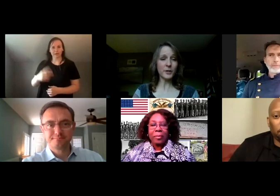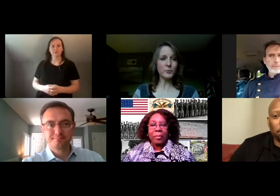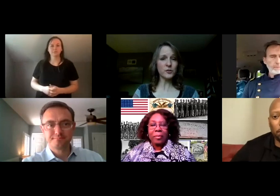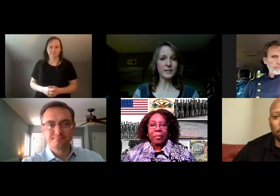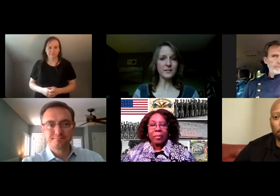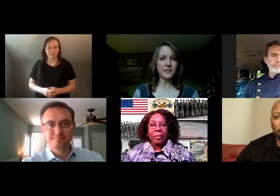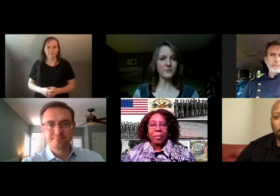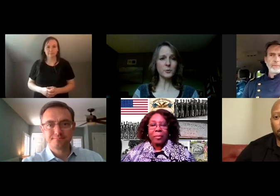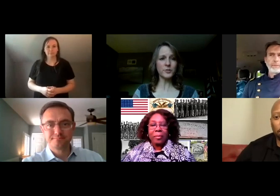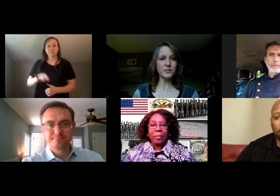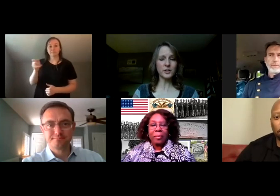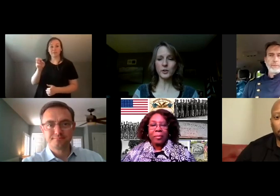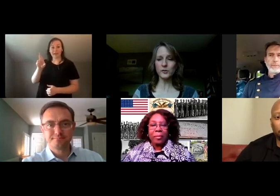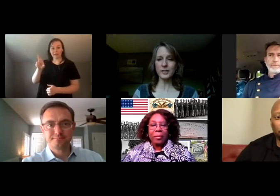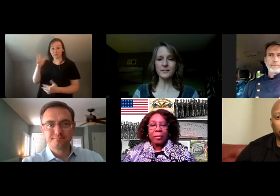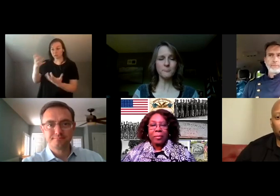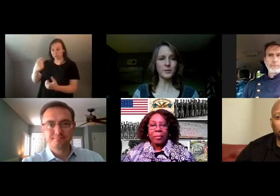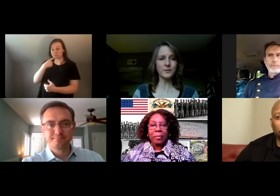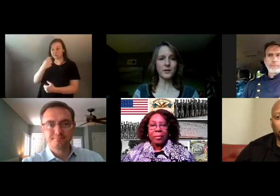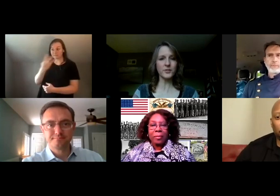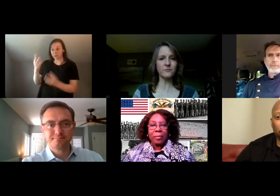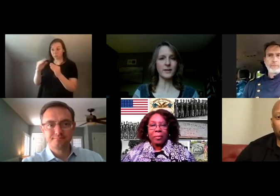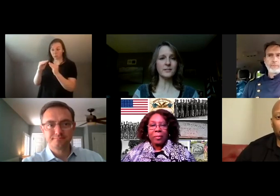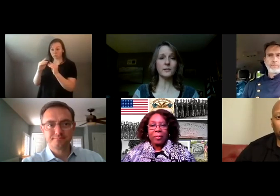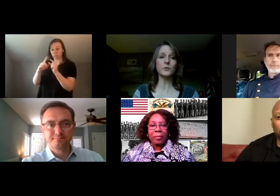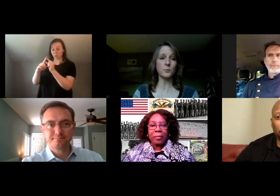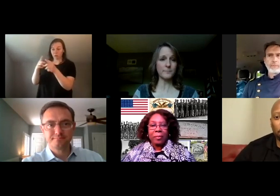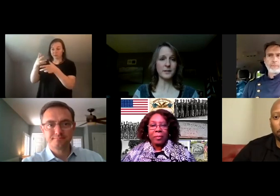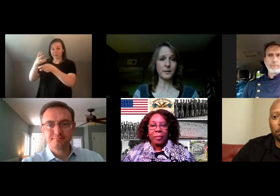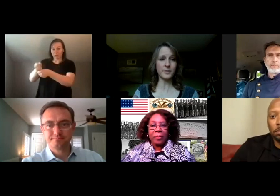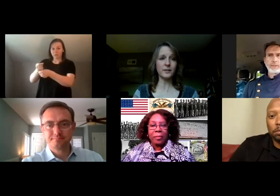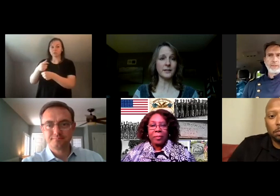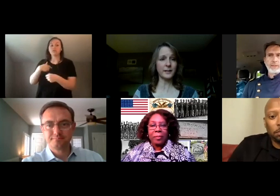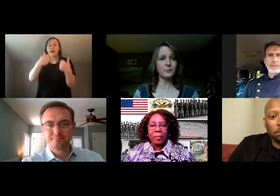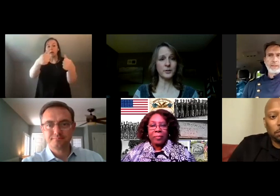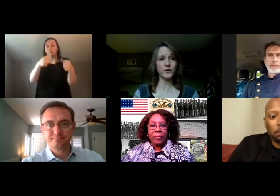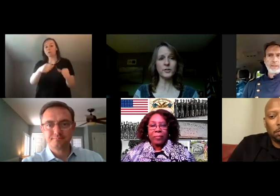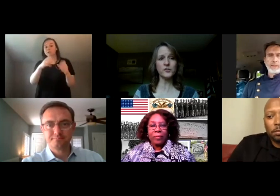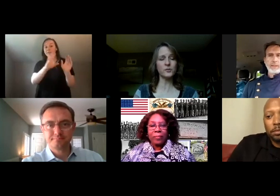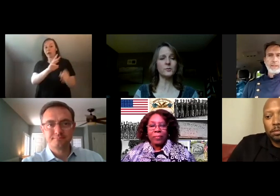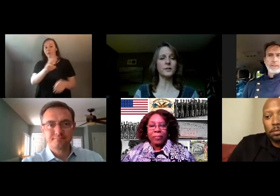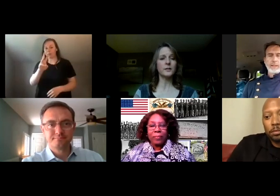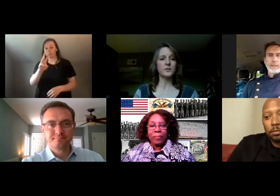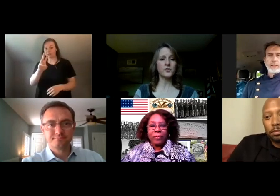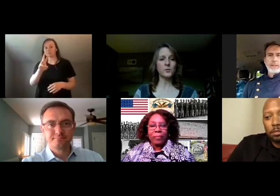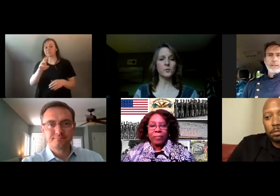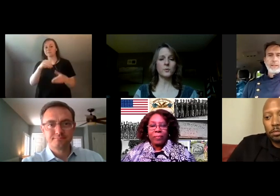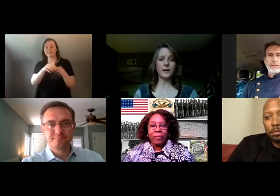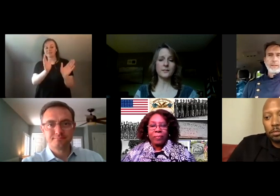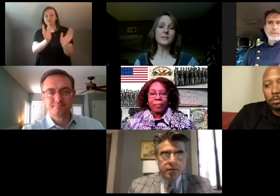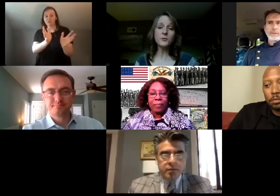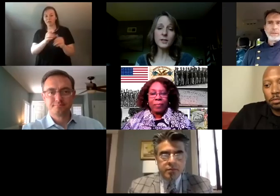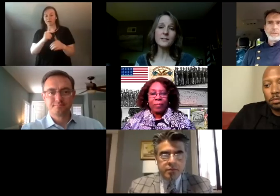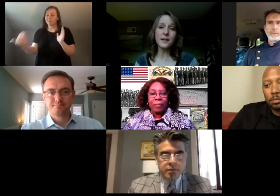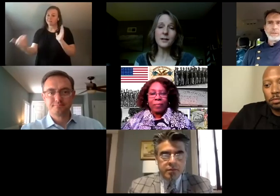And Javier, would you like to say a few words in conclusion? I did put the Arts and Faith St. Louis website up there. Again, I would encourage you to